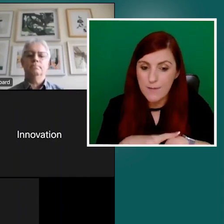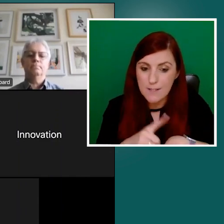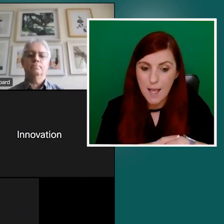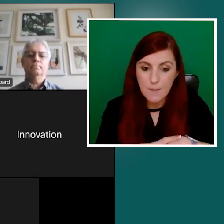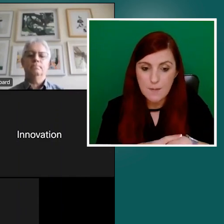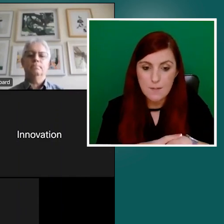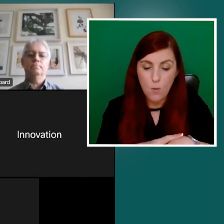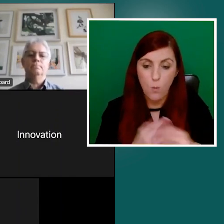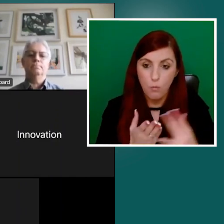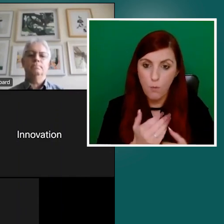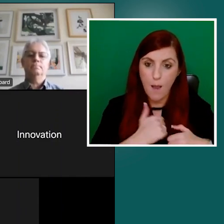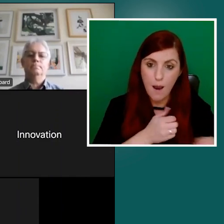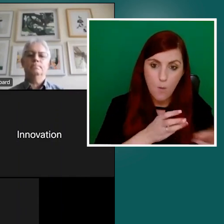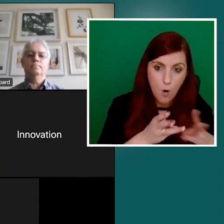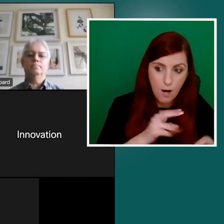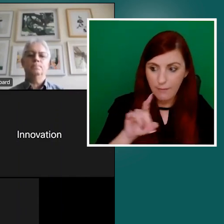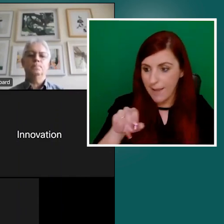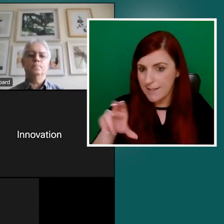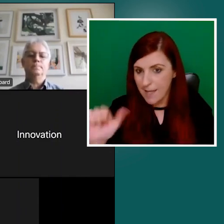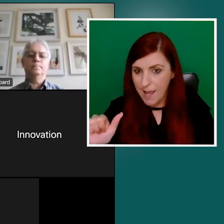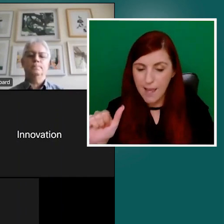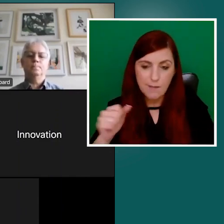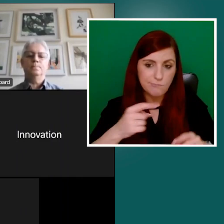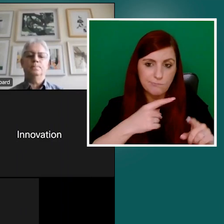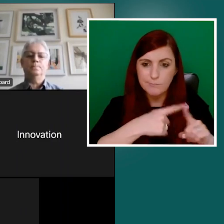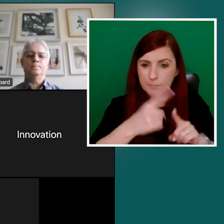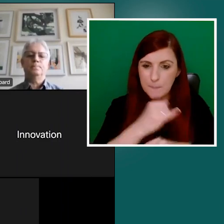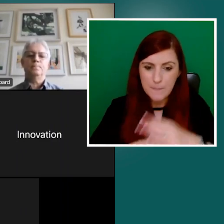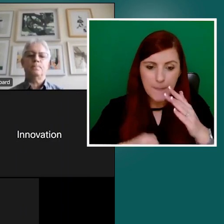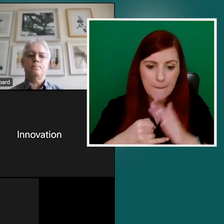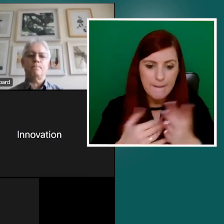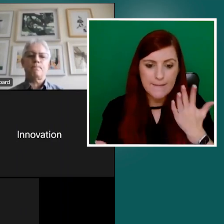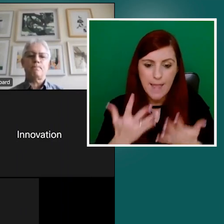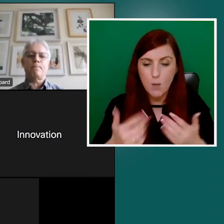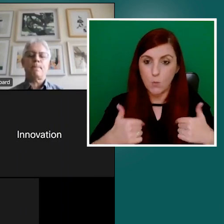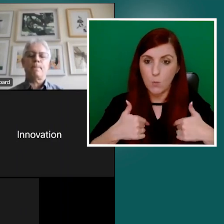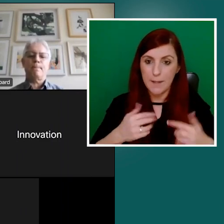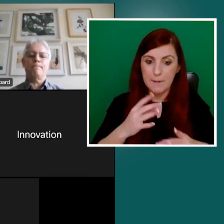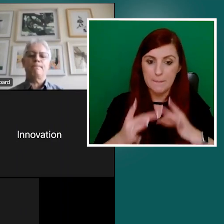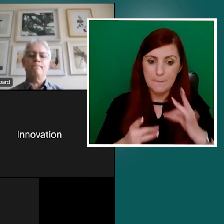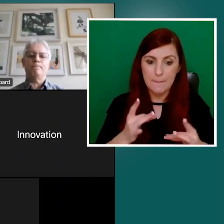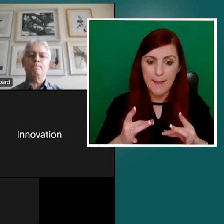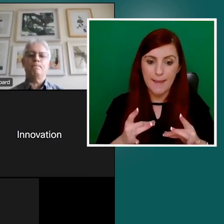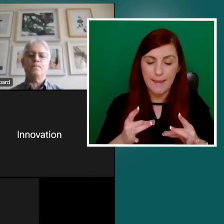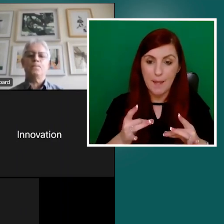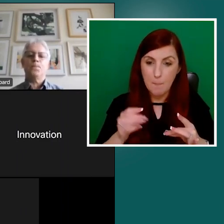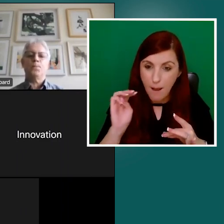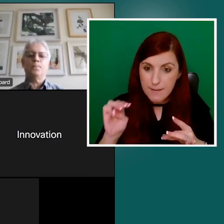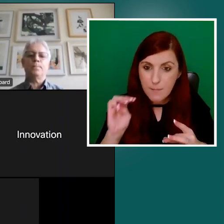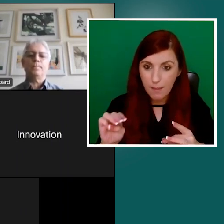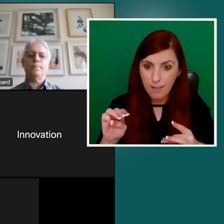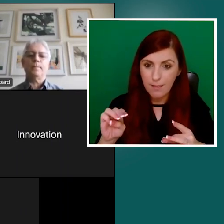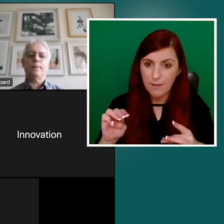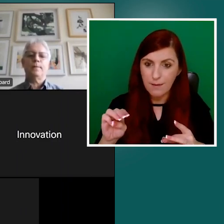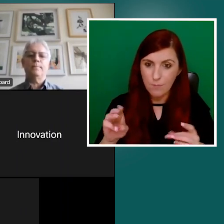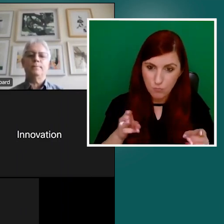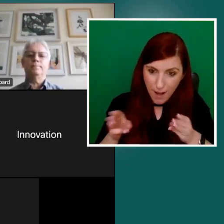it's how do we make that feasible and practical and financially viable for people to do?